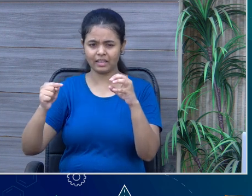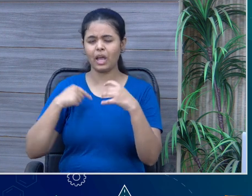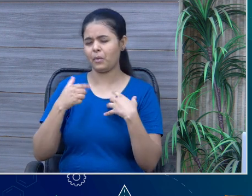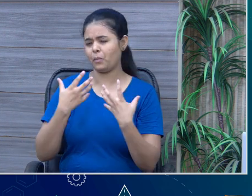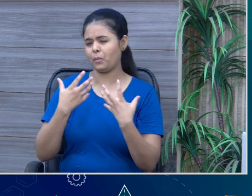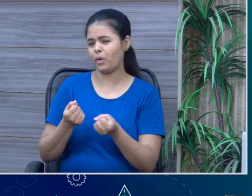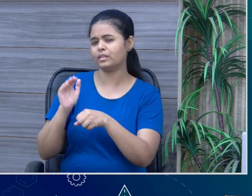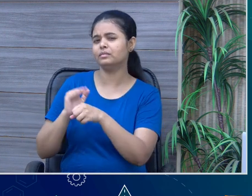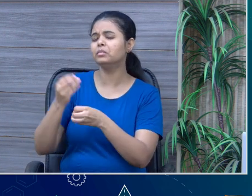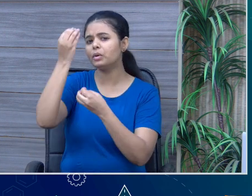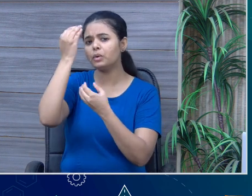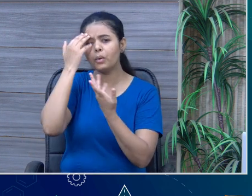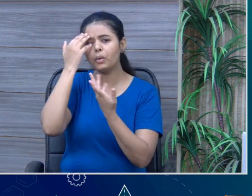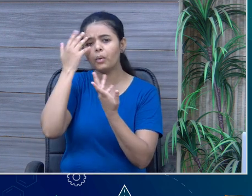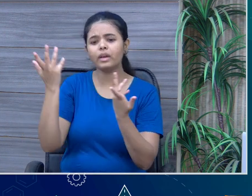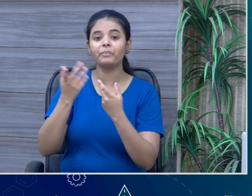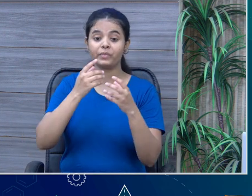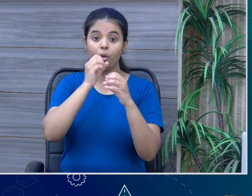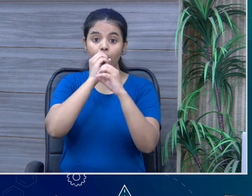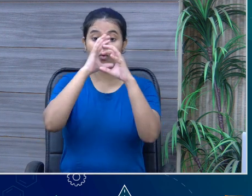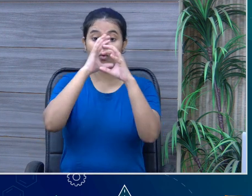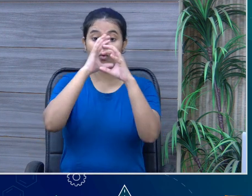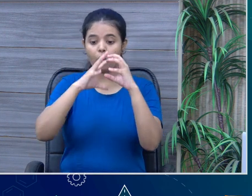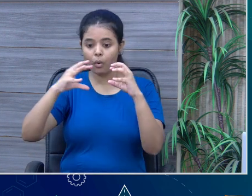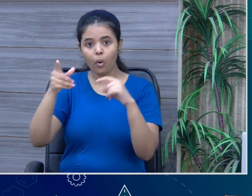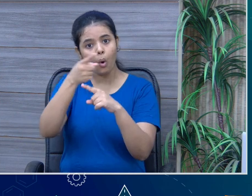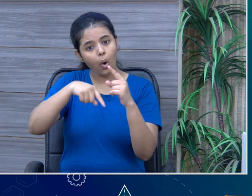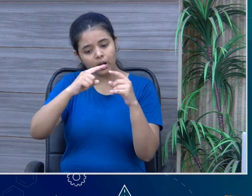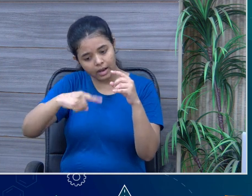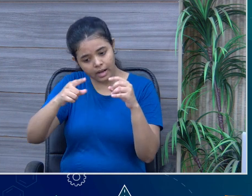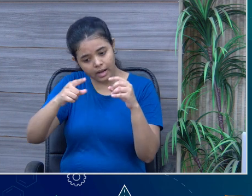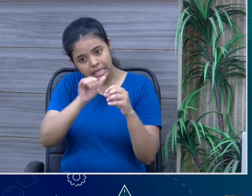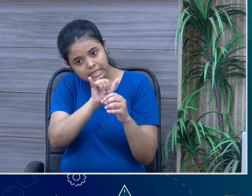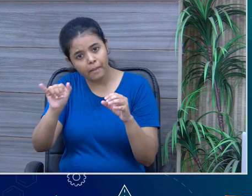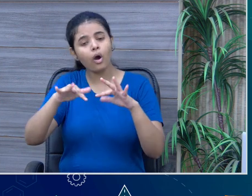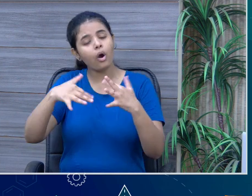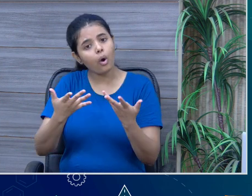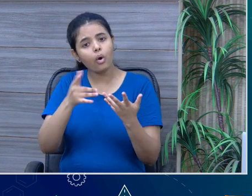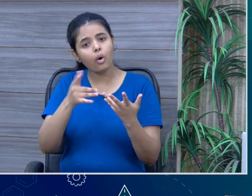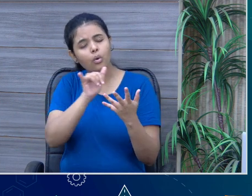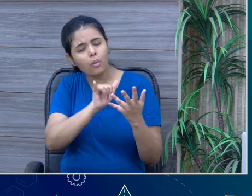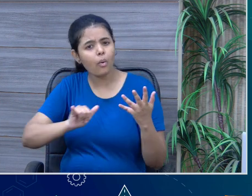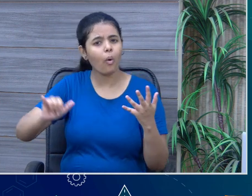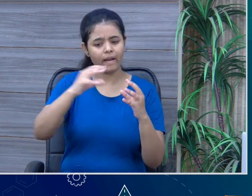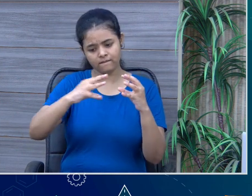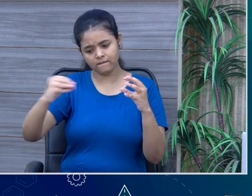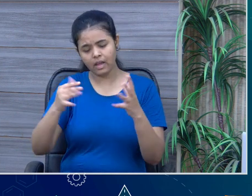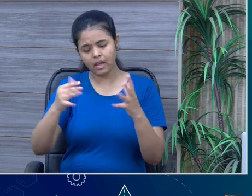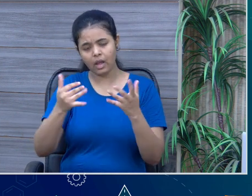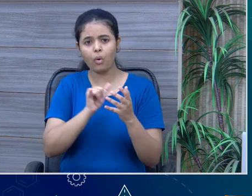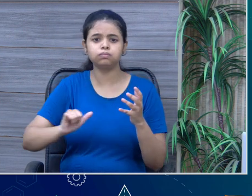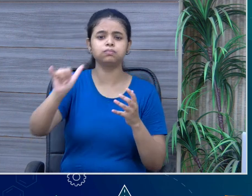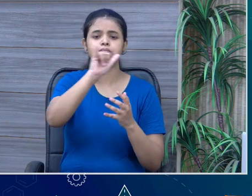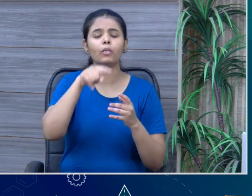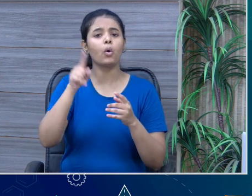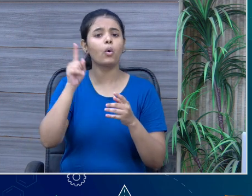all the shells curly? Are they of same size, same shape? And do they all sink just the